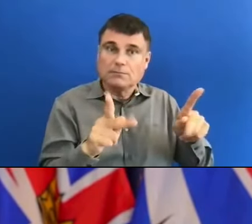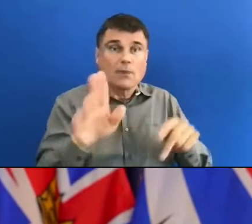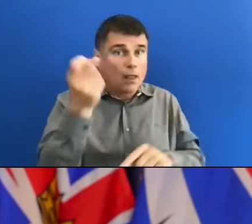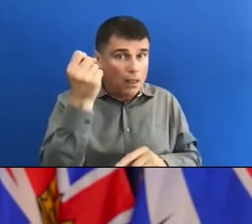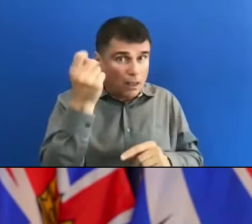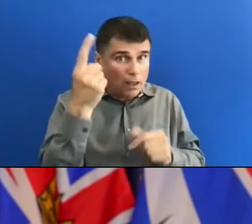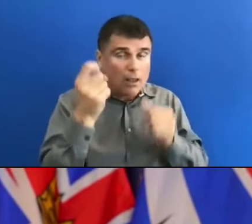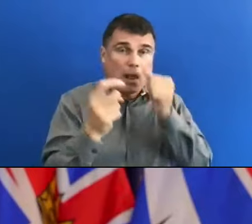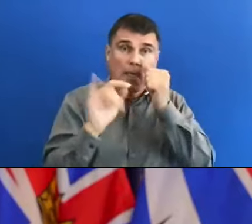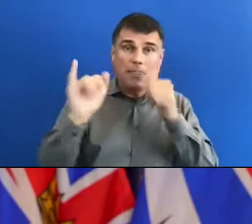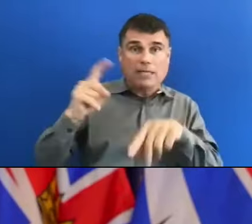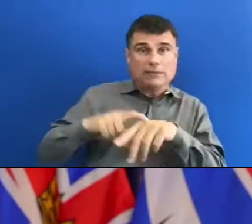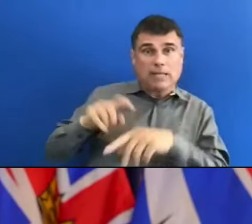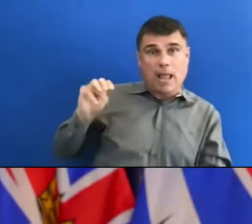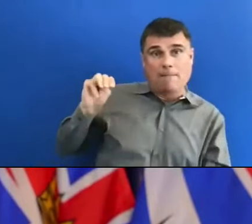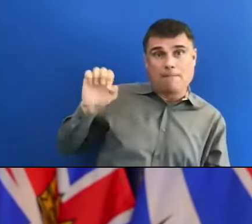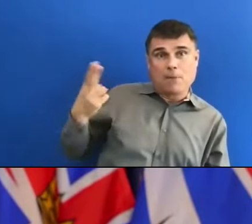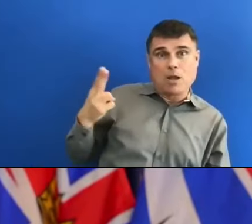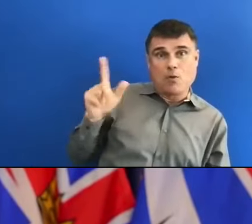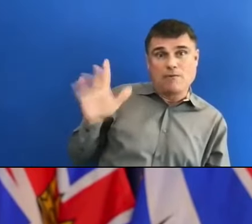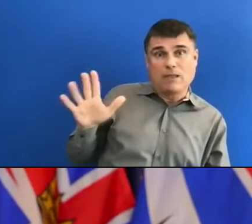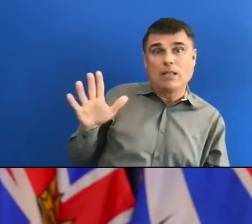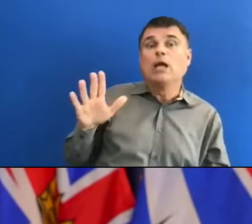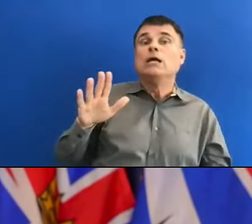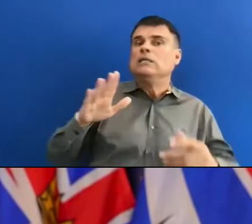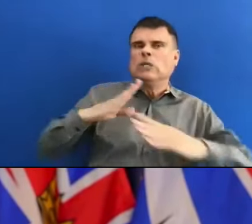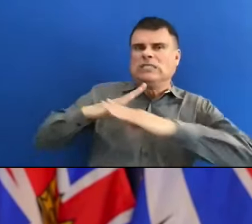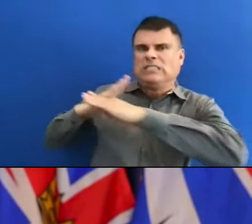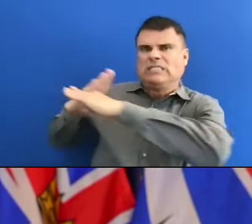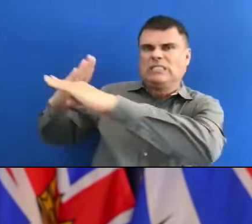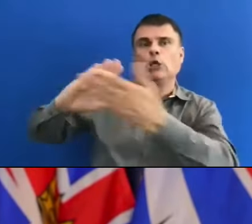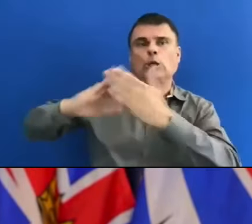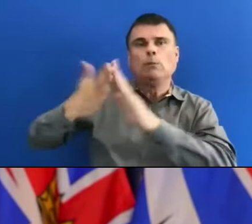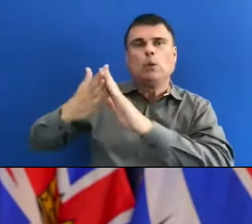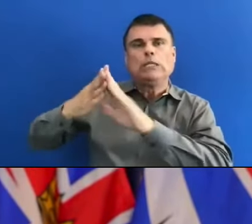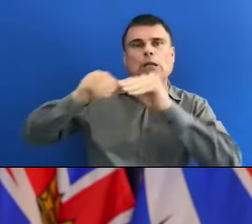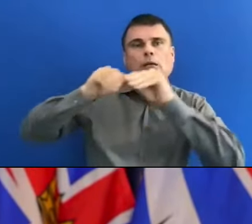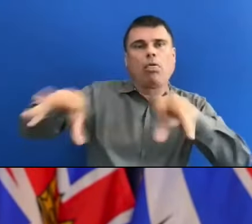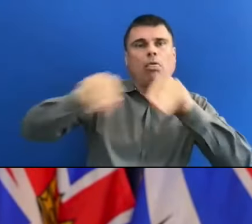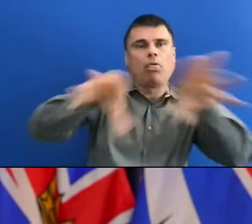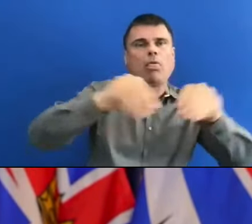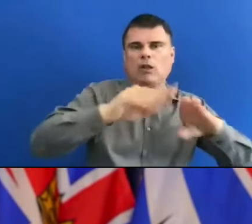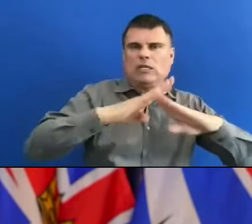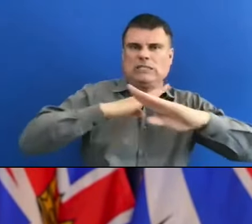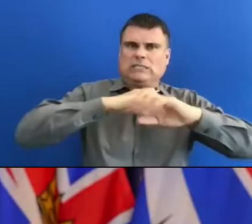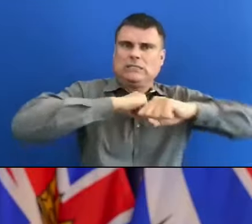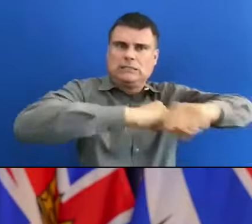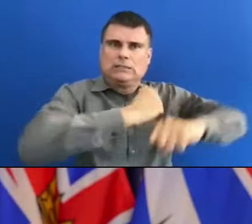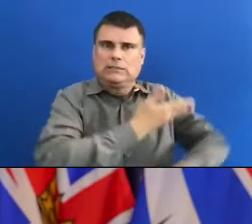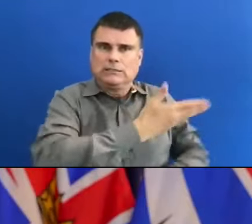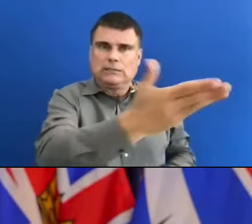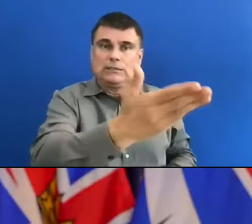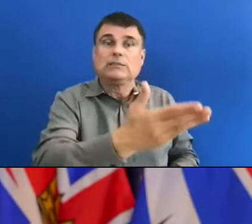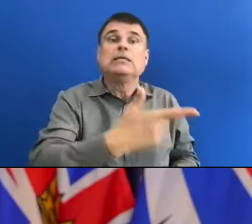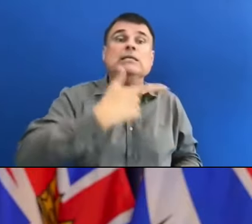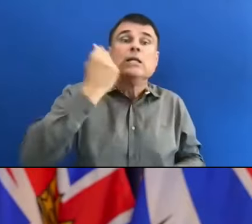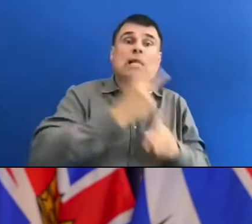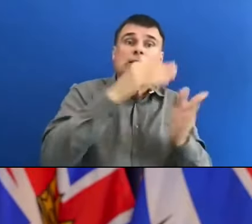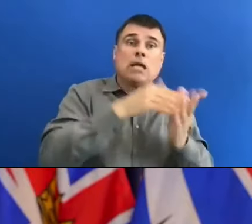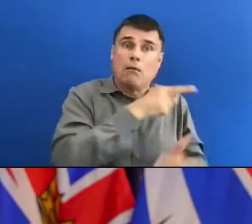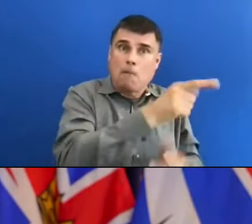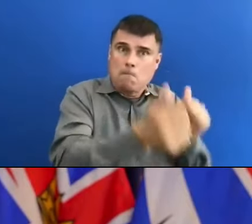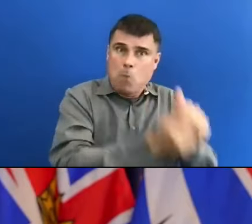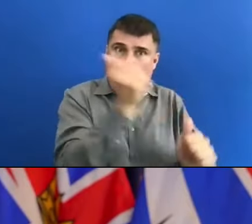and the impact, of course, on long-term care of vaccination has been profound. If you look at 49